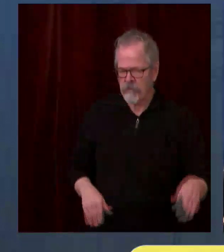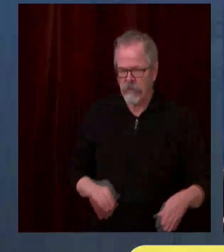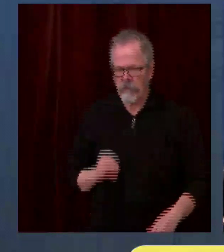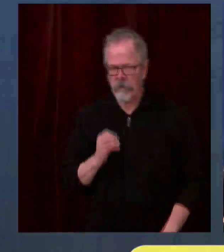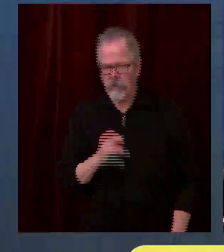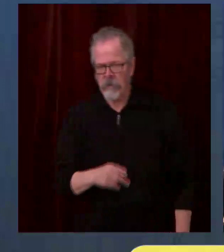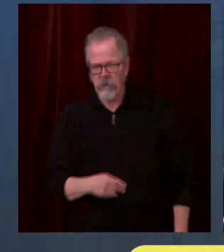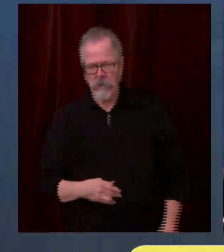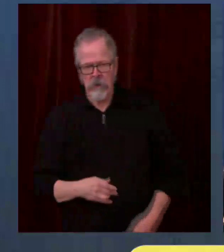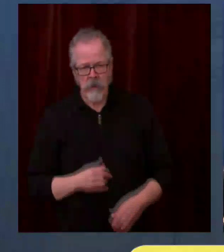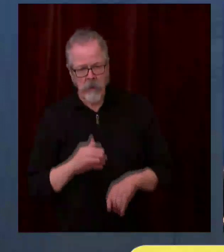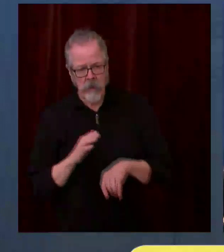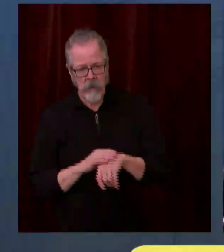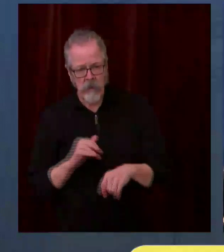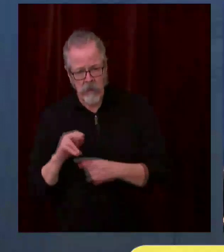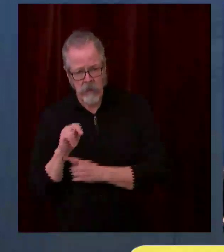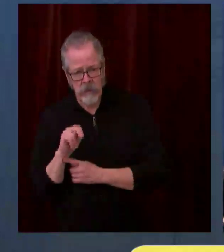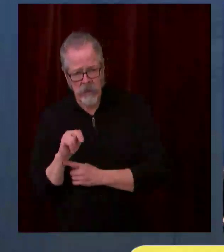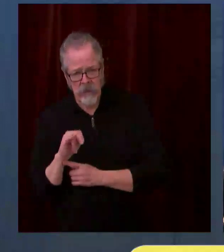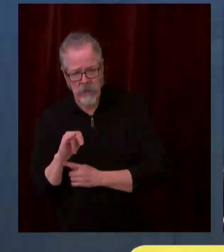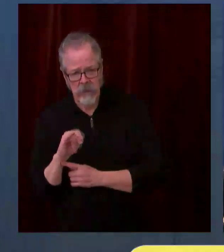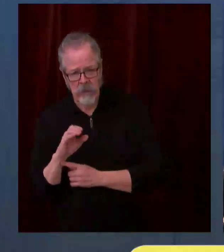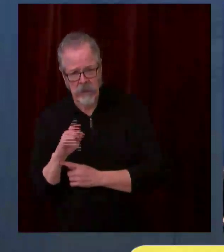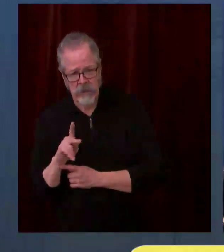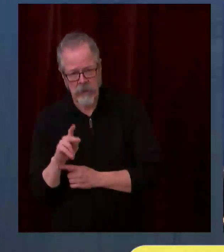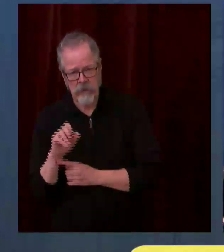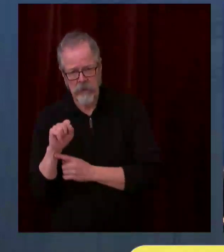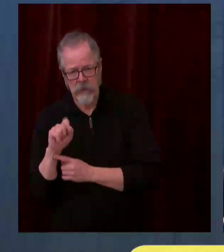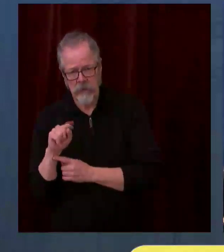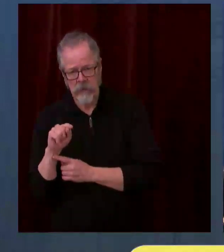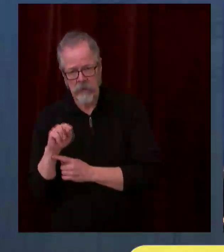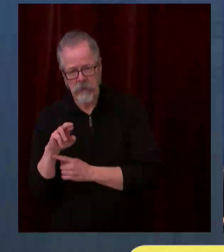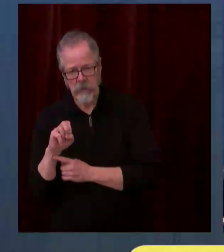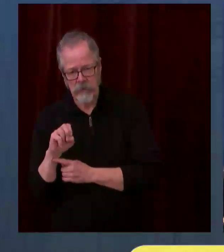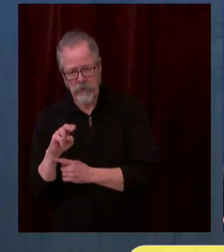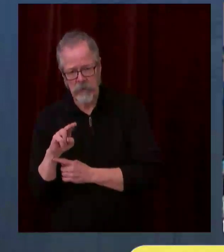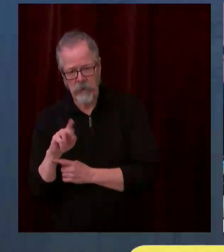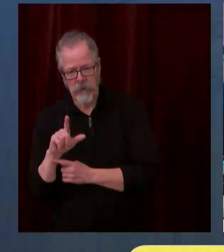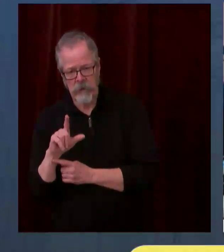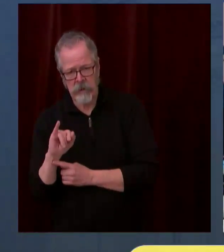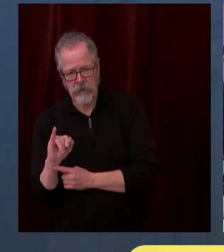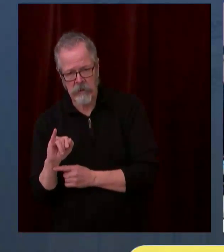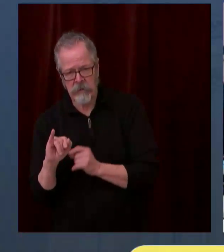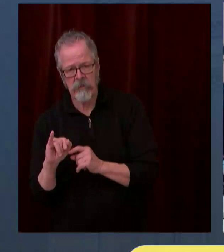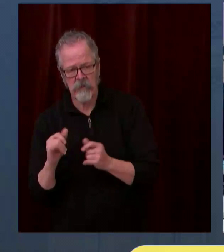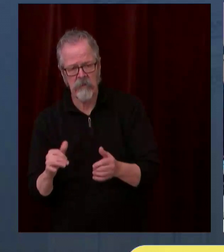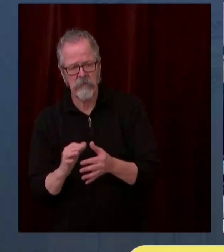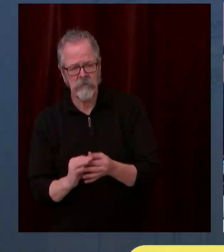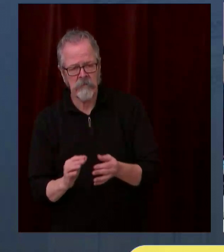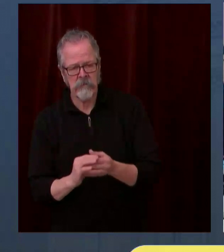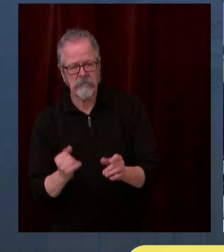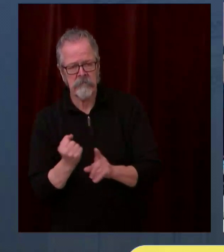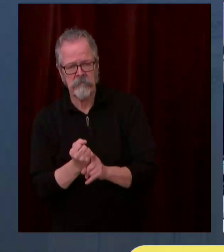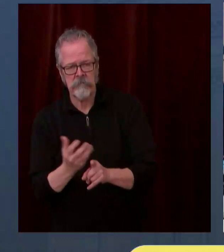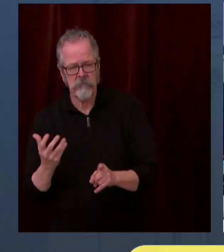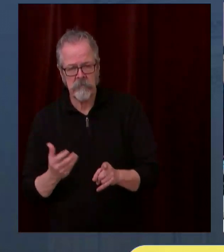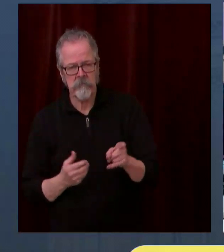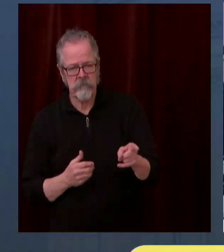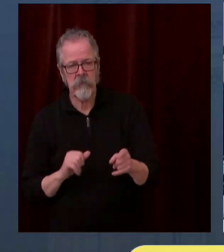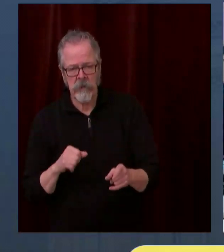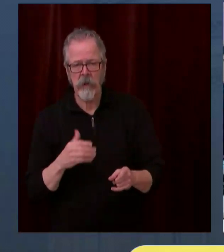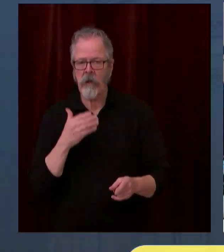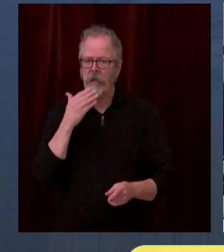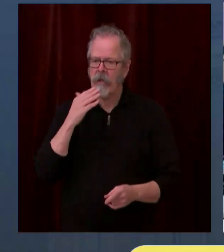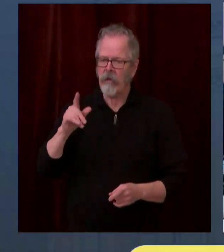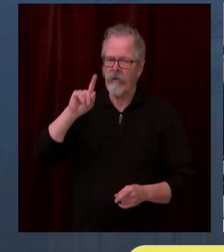Thanks, Governor. I think Brad and the others covered it really well. You know, this is a partnership where we will create a structure to be able to leverage all